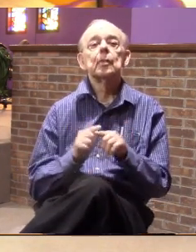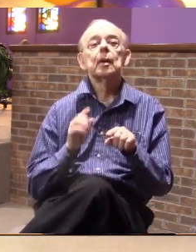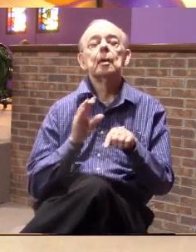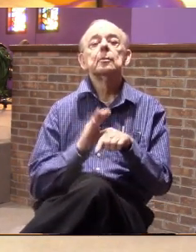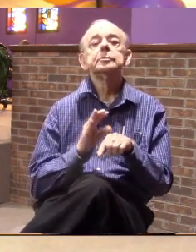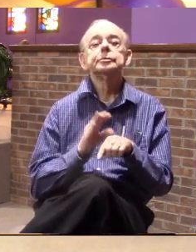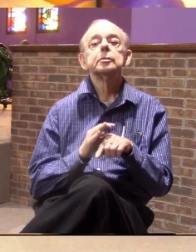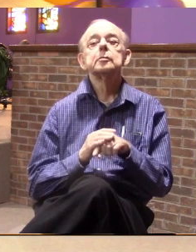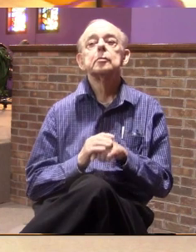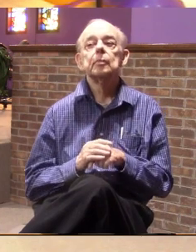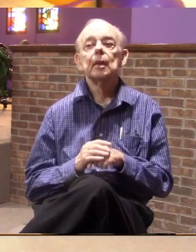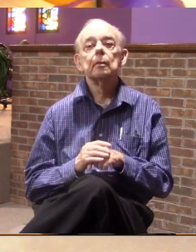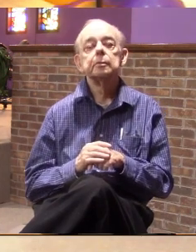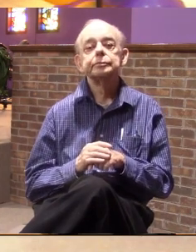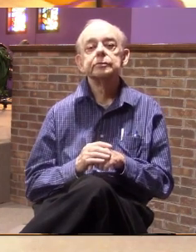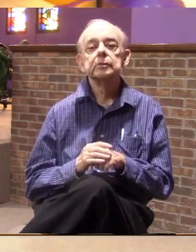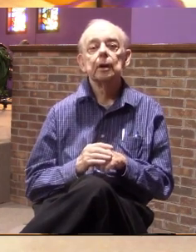church,